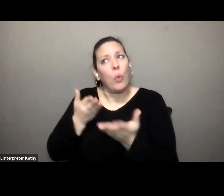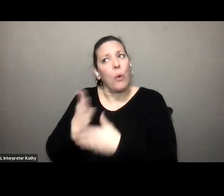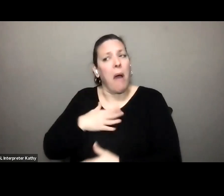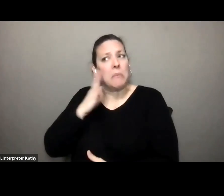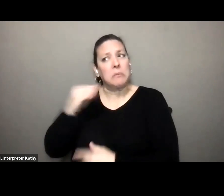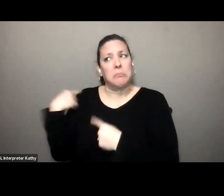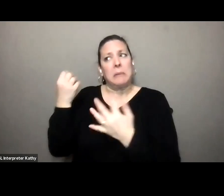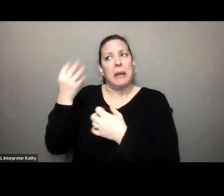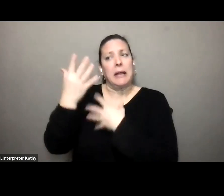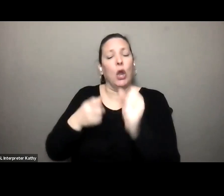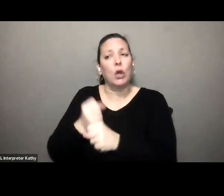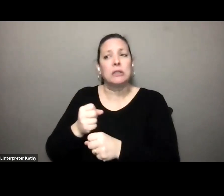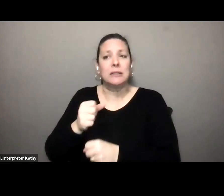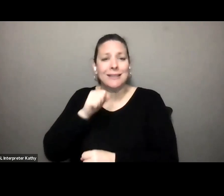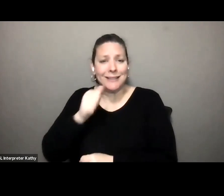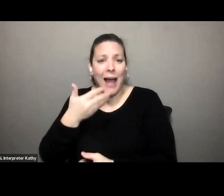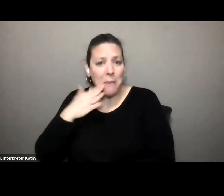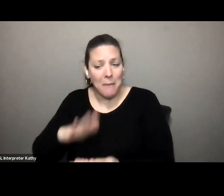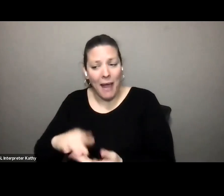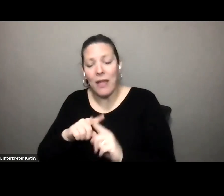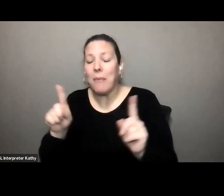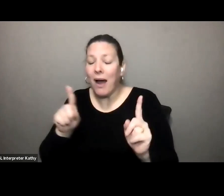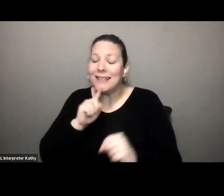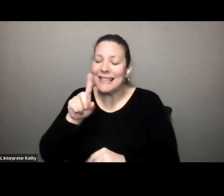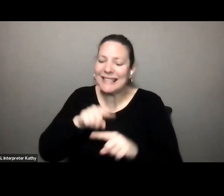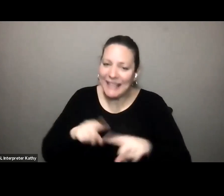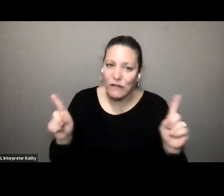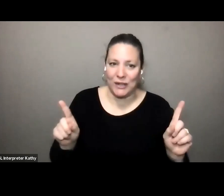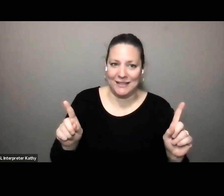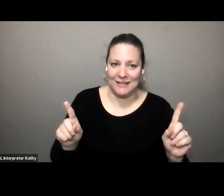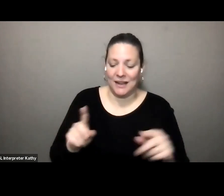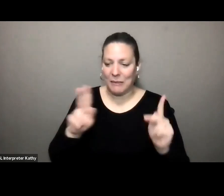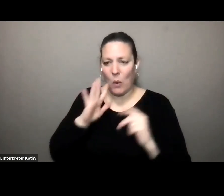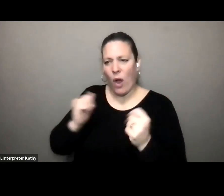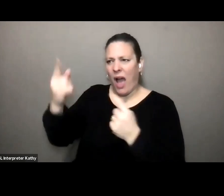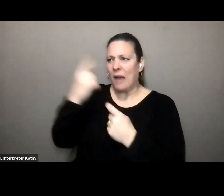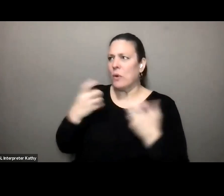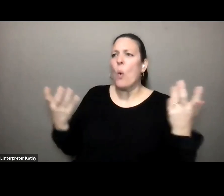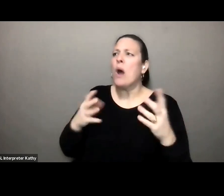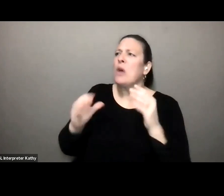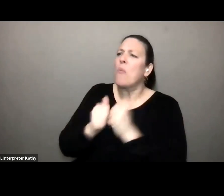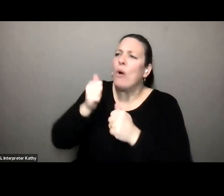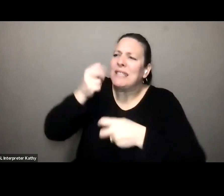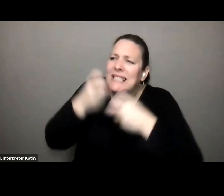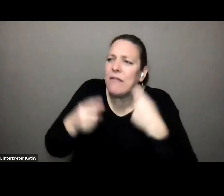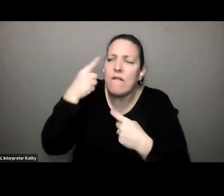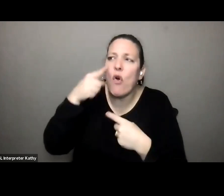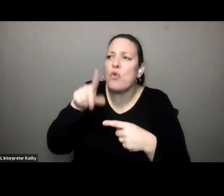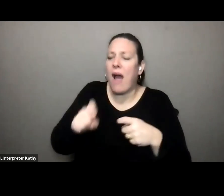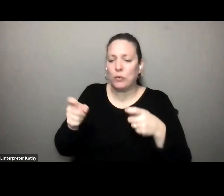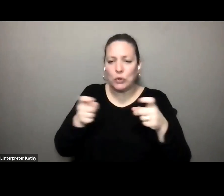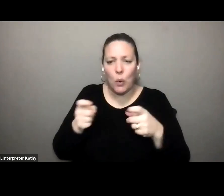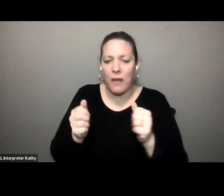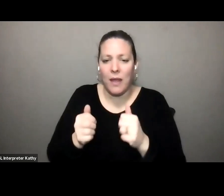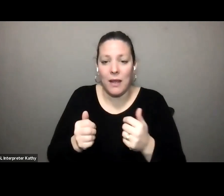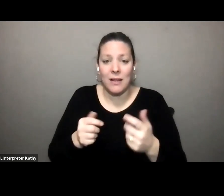different thing and and people will ask me you know what is one of the hardest things that you have had to do you know and and it's